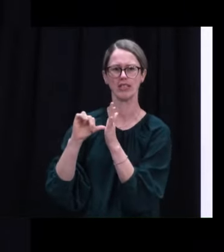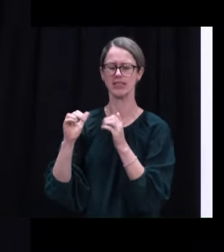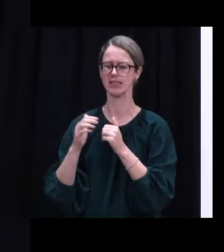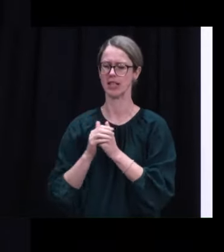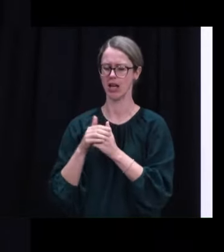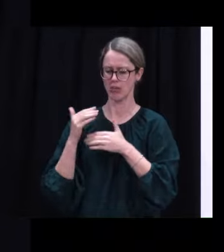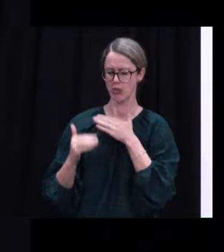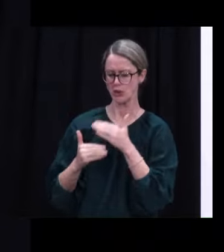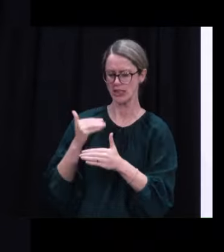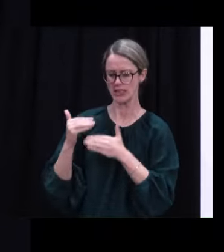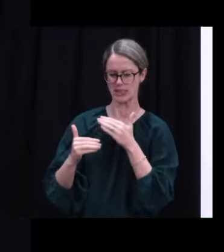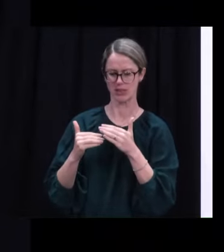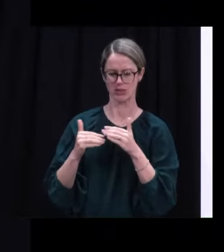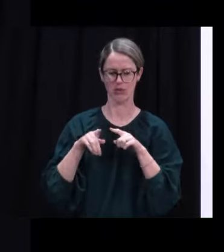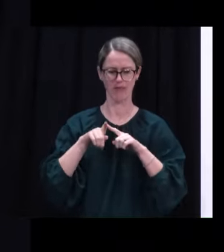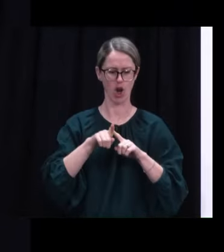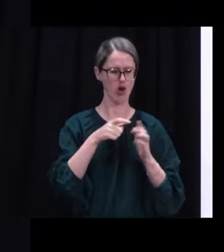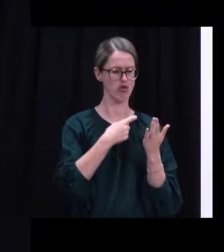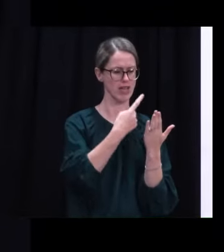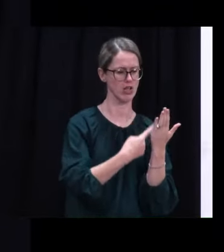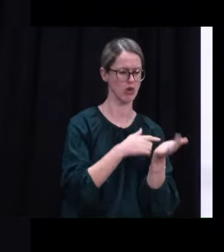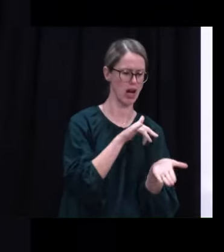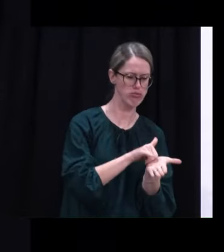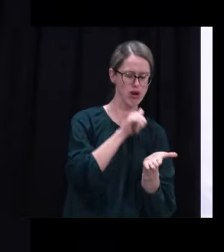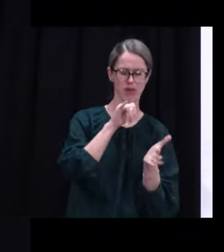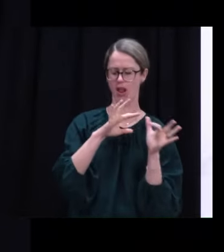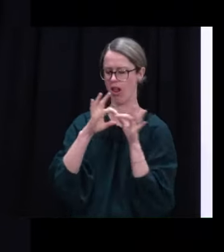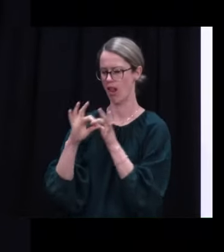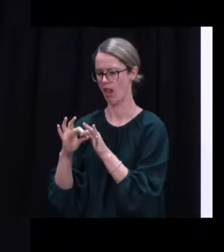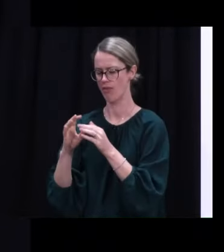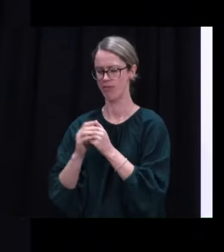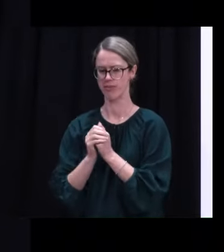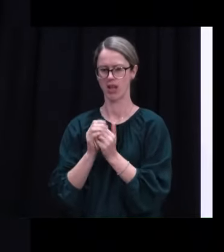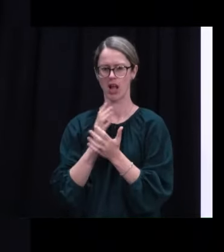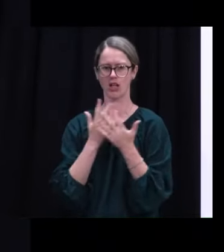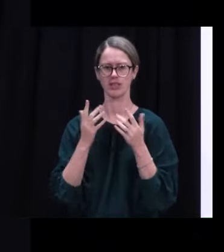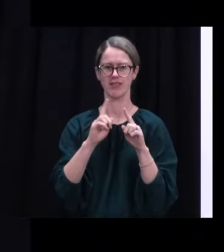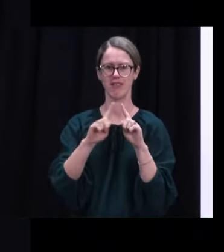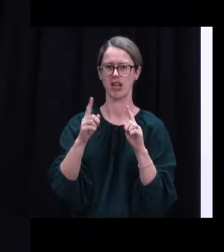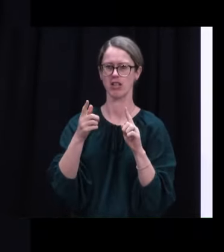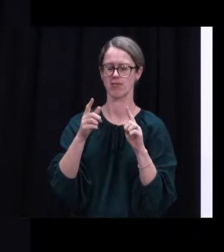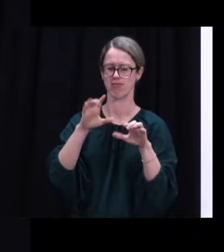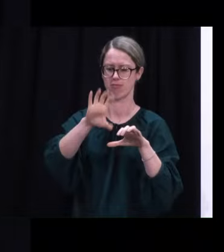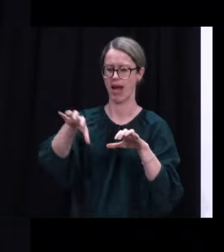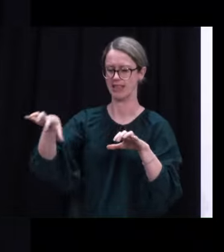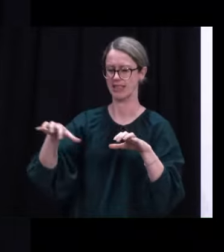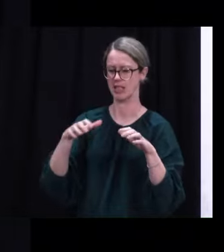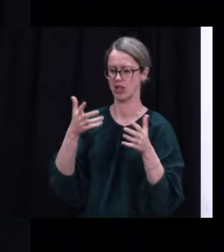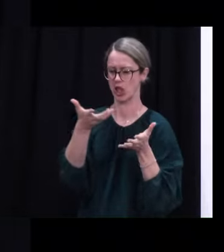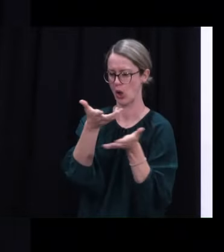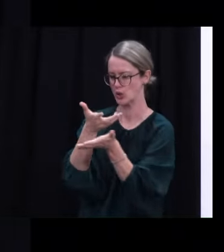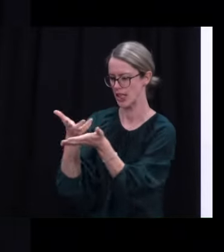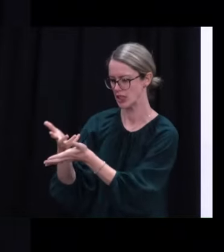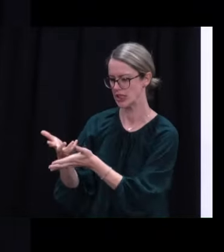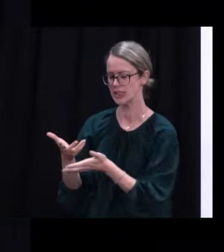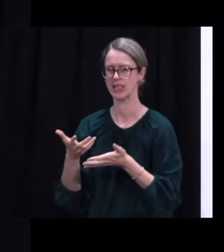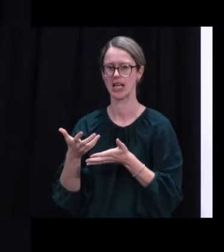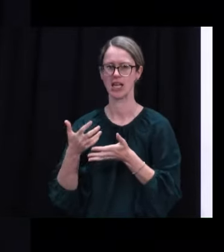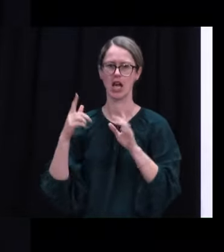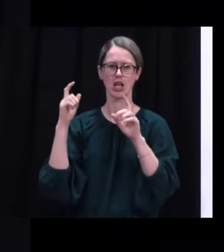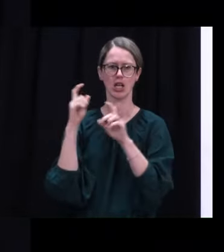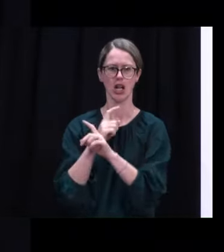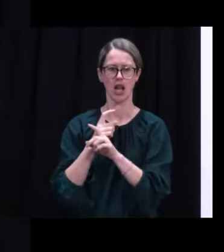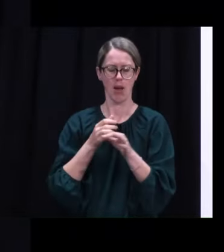to ensure existing regulatory approvals apply, and extensive multi-party negotiations, not to mention a complex